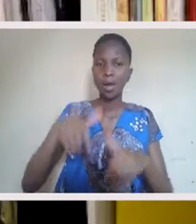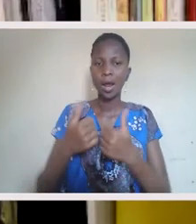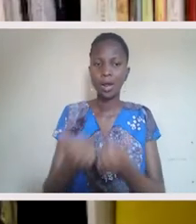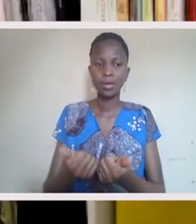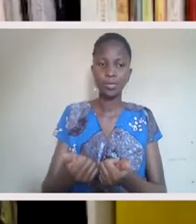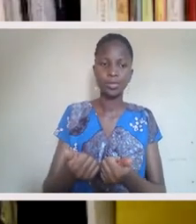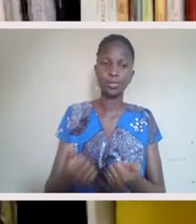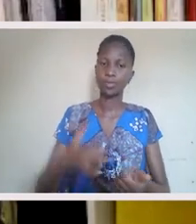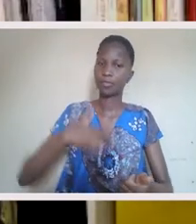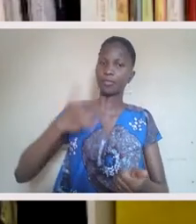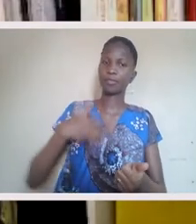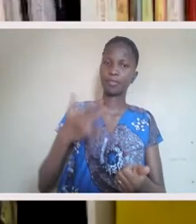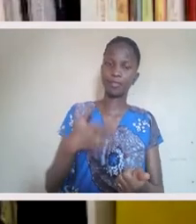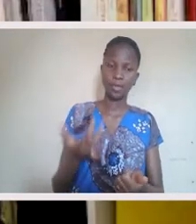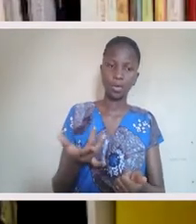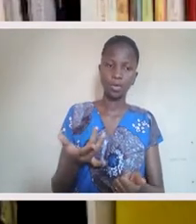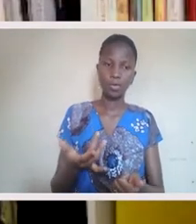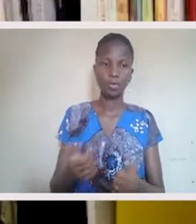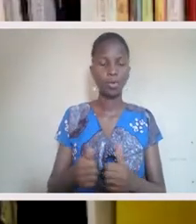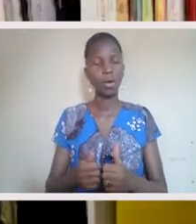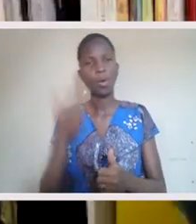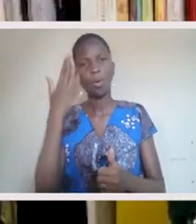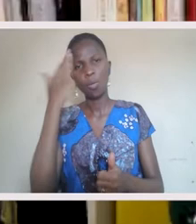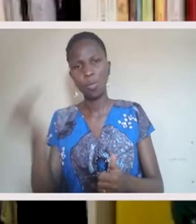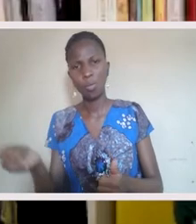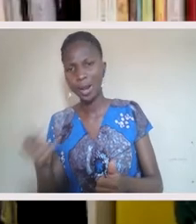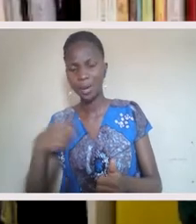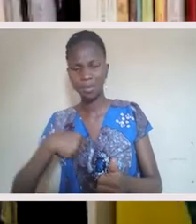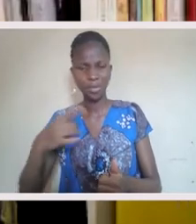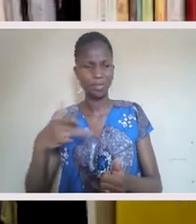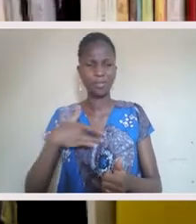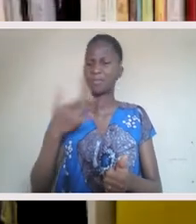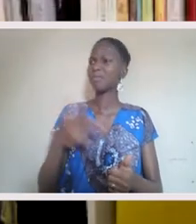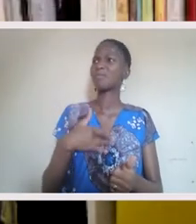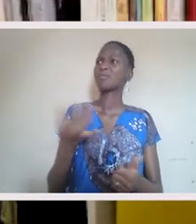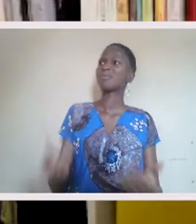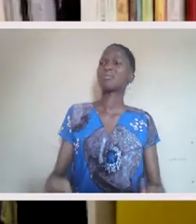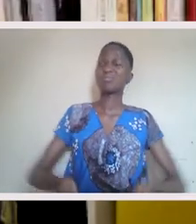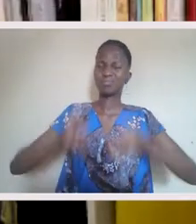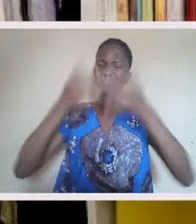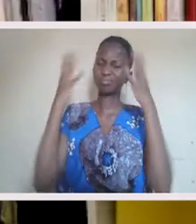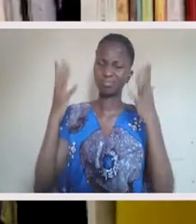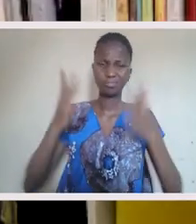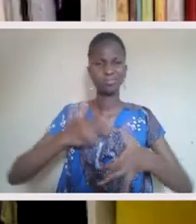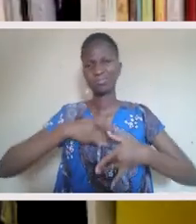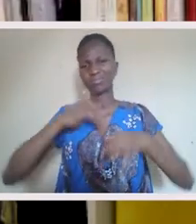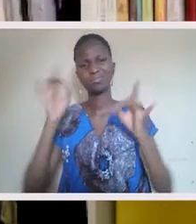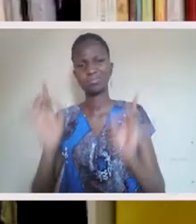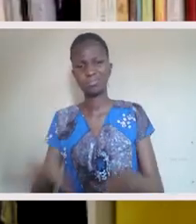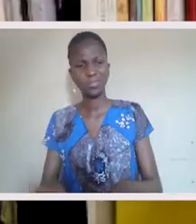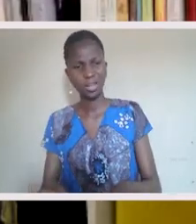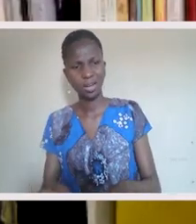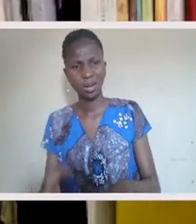To understand when you get into spaces where there's trainings and we're having these conversations, why does it feel like